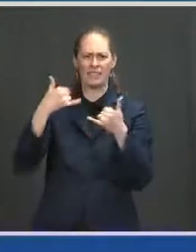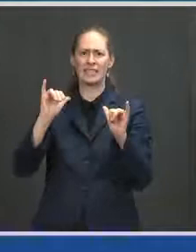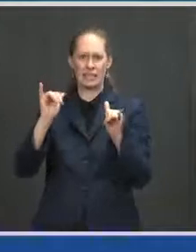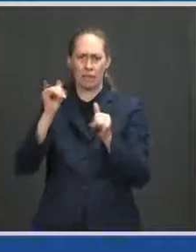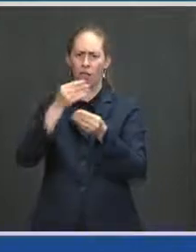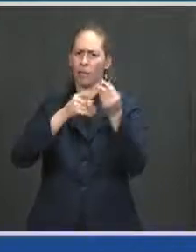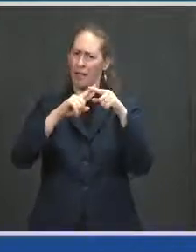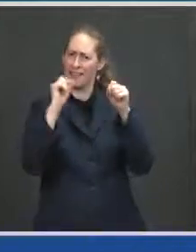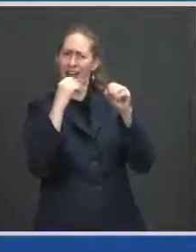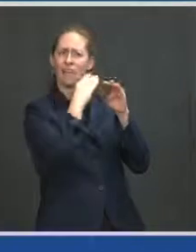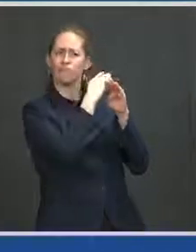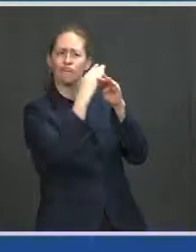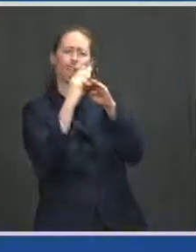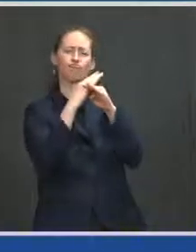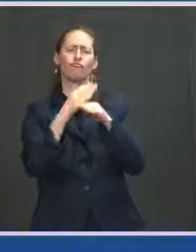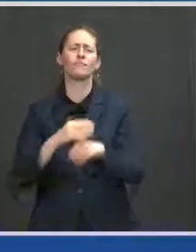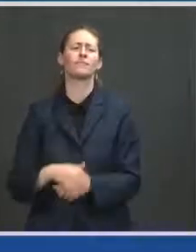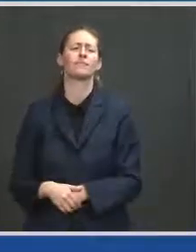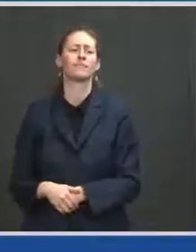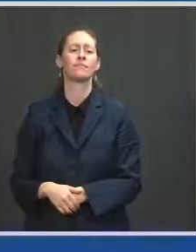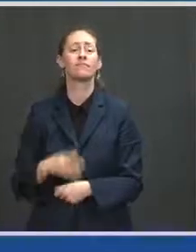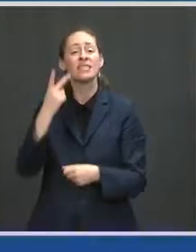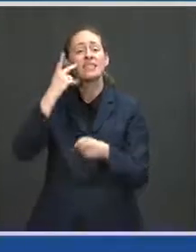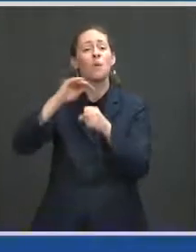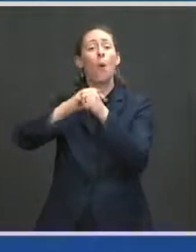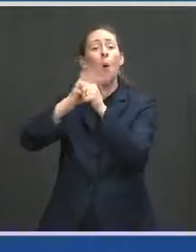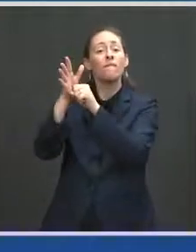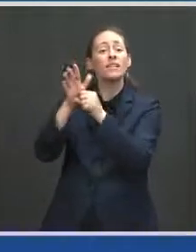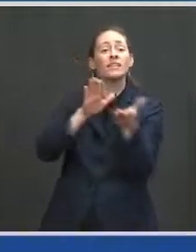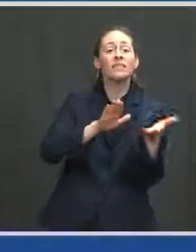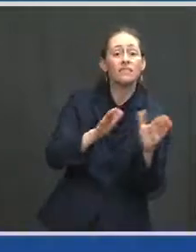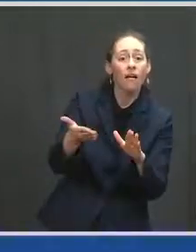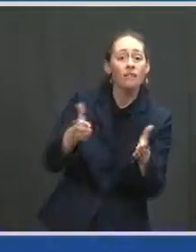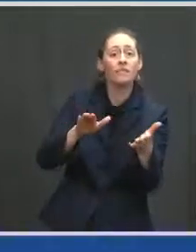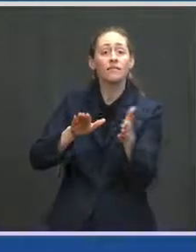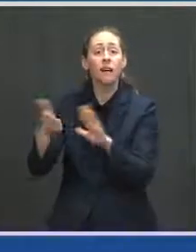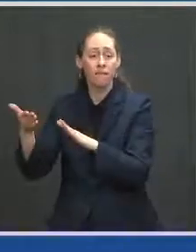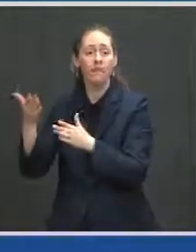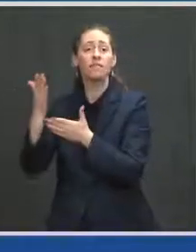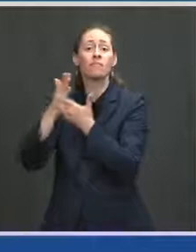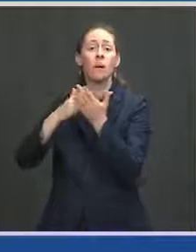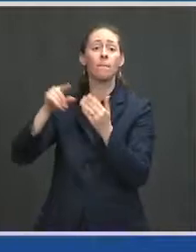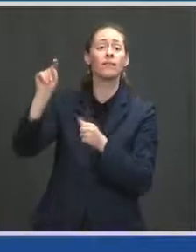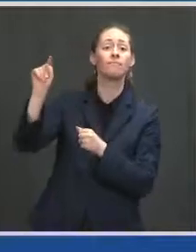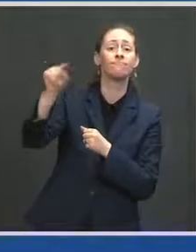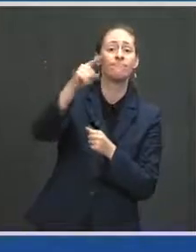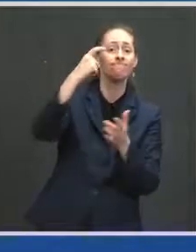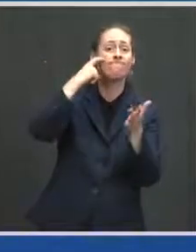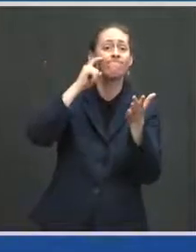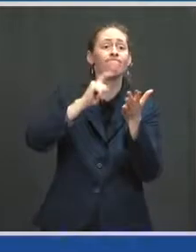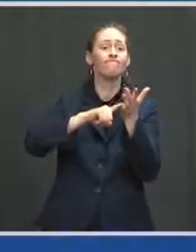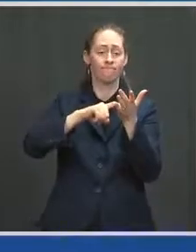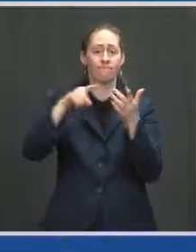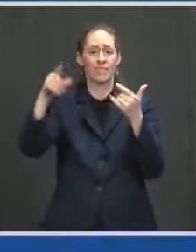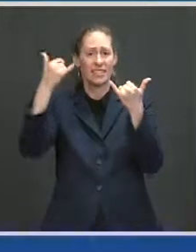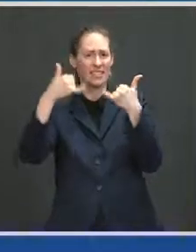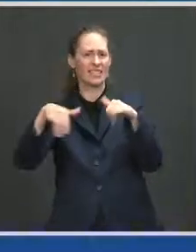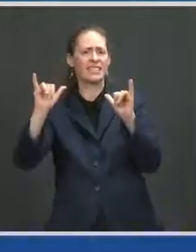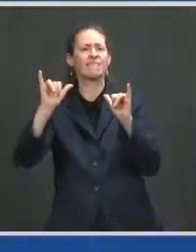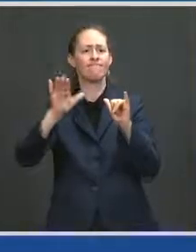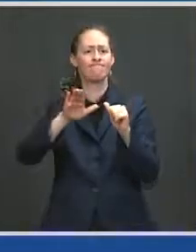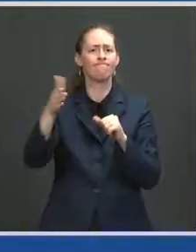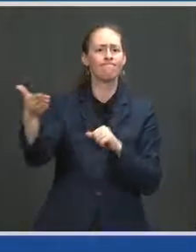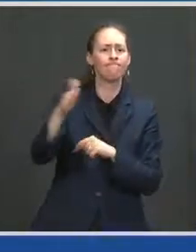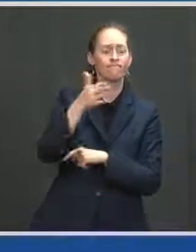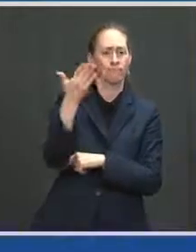unchanged in many parts of our country that are lagging behind in vaccinations. And for young people who may think this